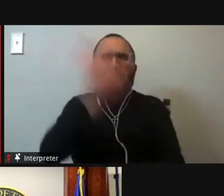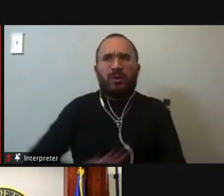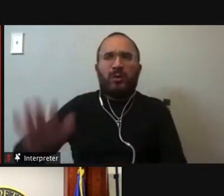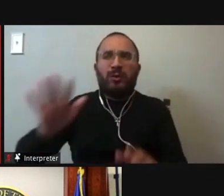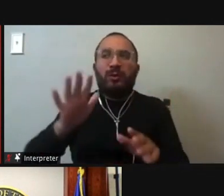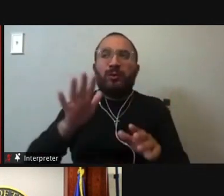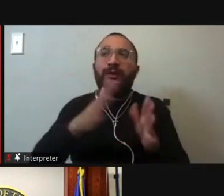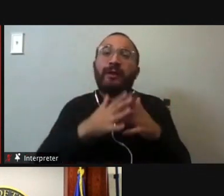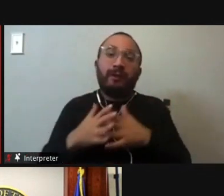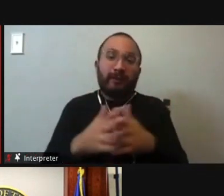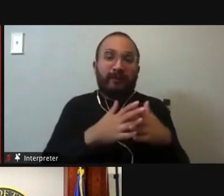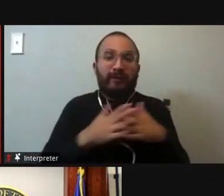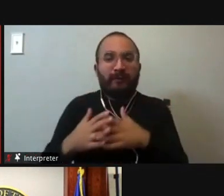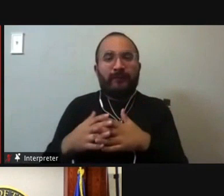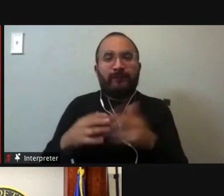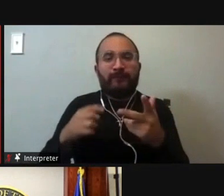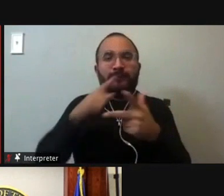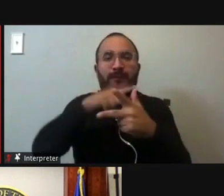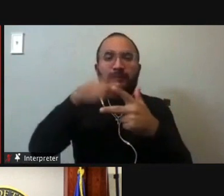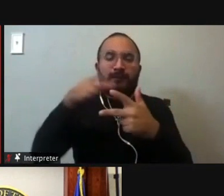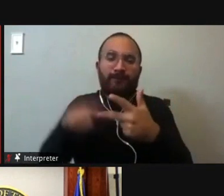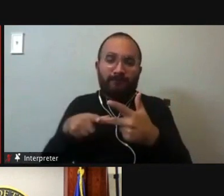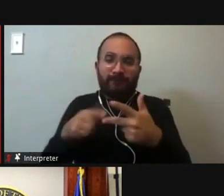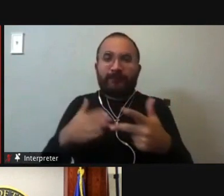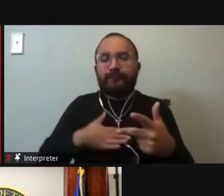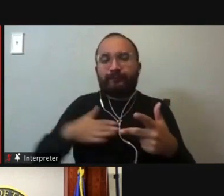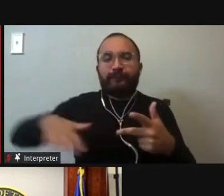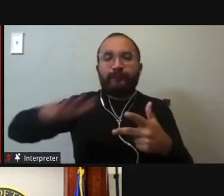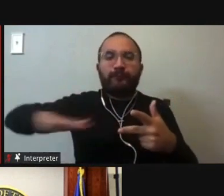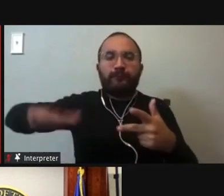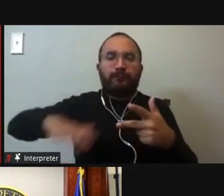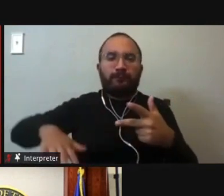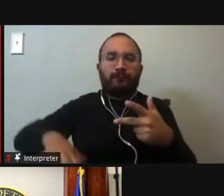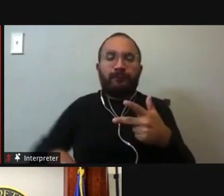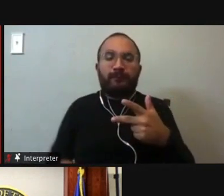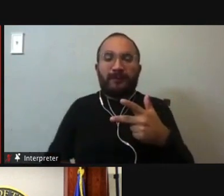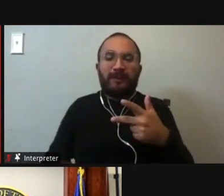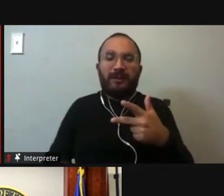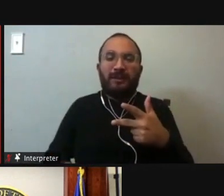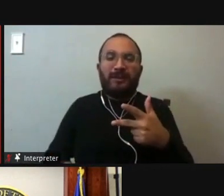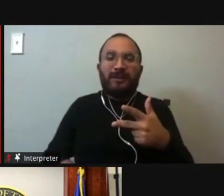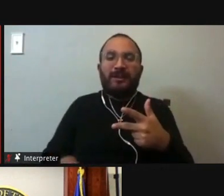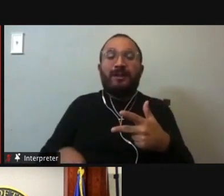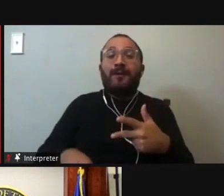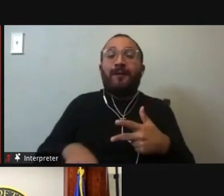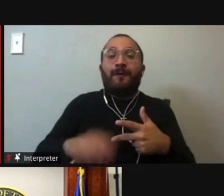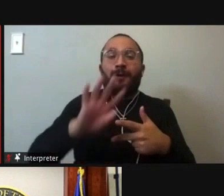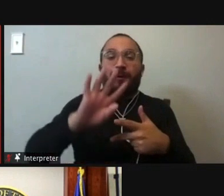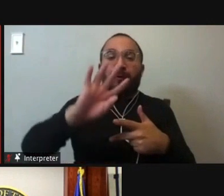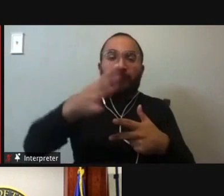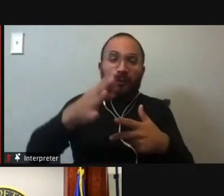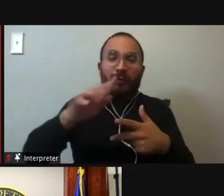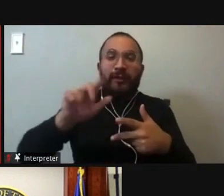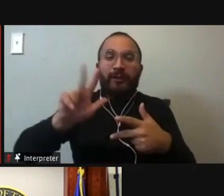three of them are in my judicial district. The 34th and the 23rd are among